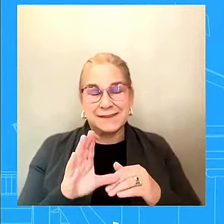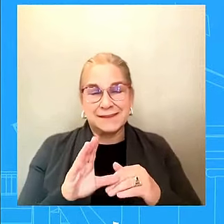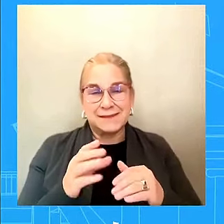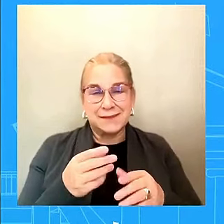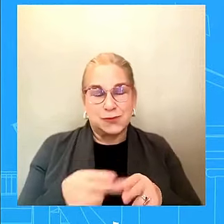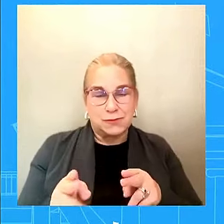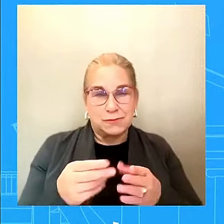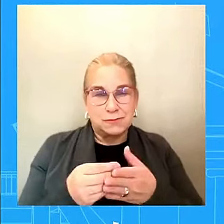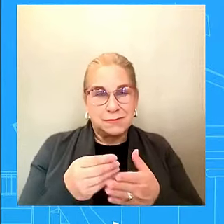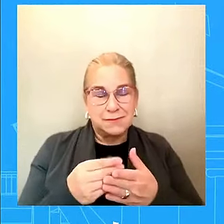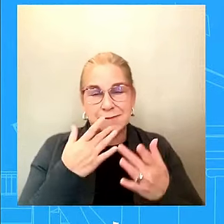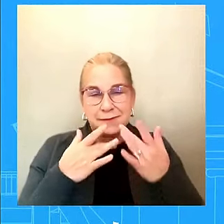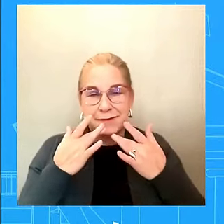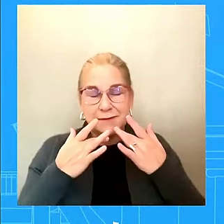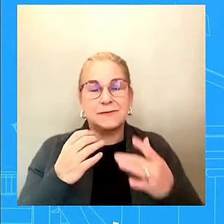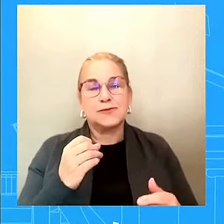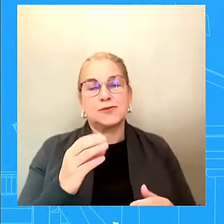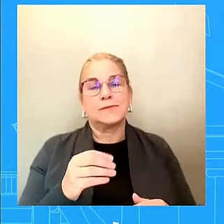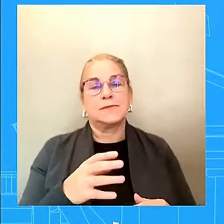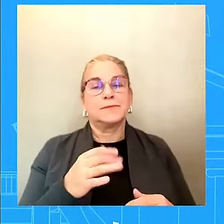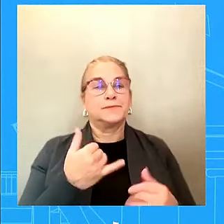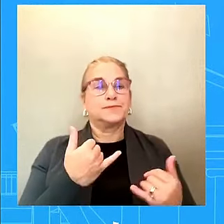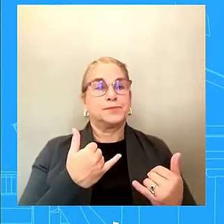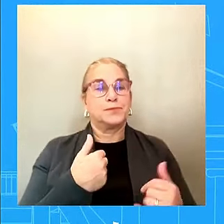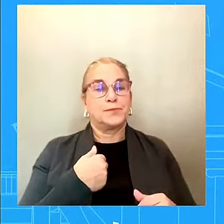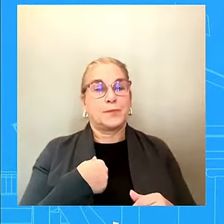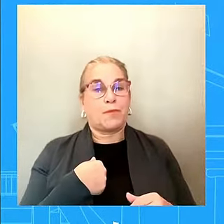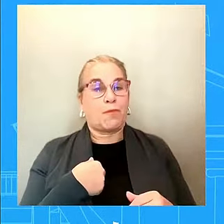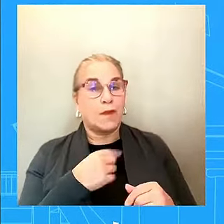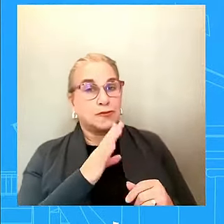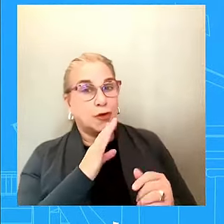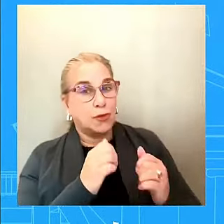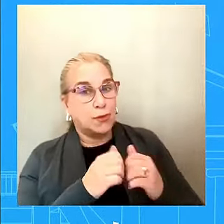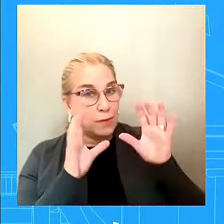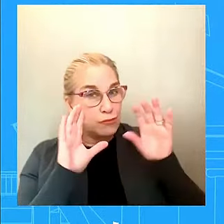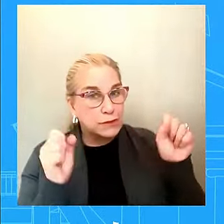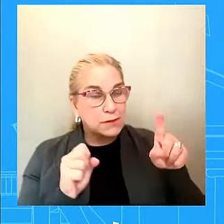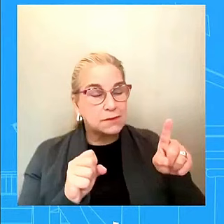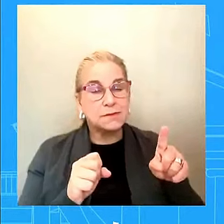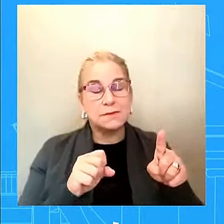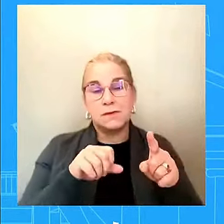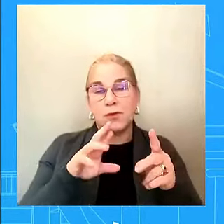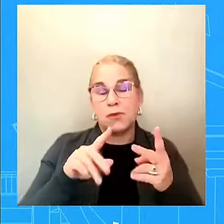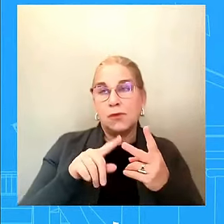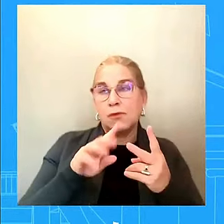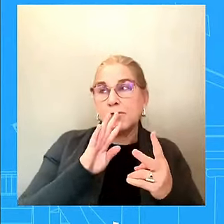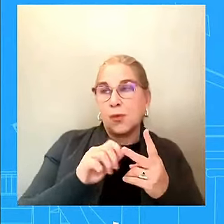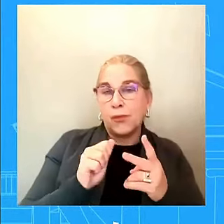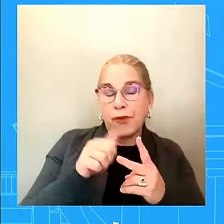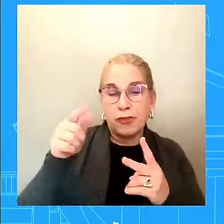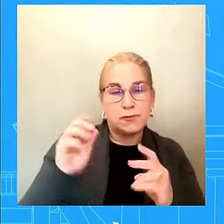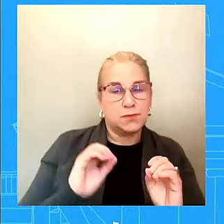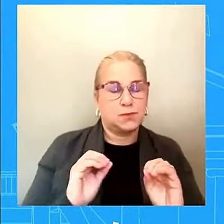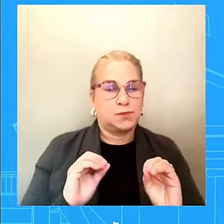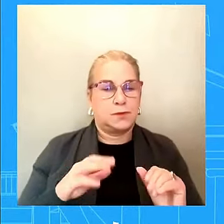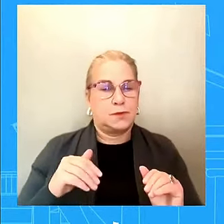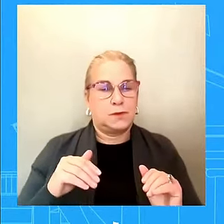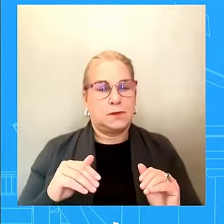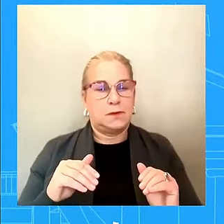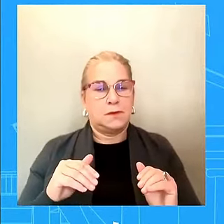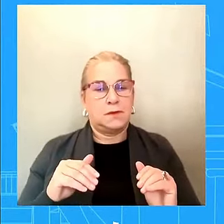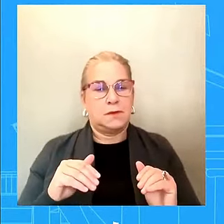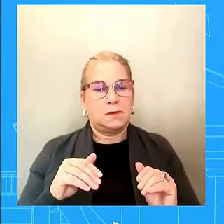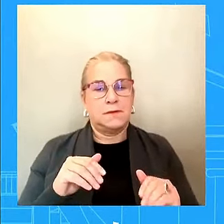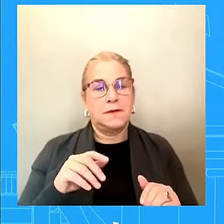Affairs about this particular, uh, proposal that has been brought forth. Uh, but the President has been very clear. just talked about the SBA, uh, and